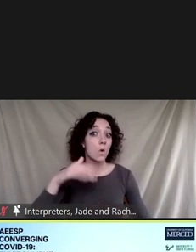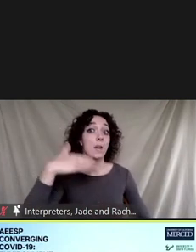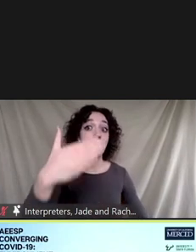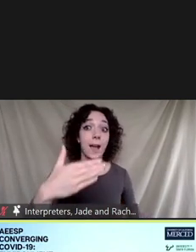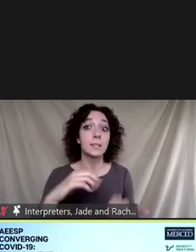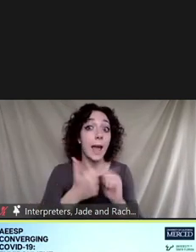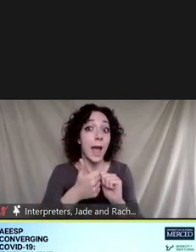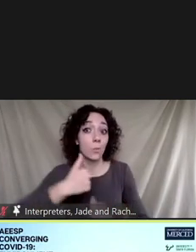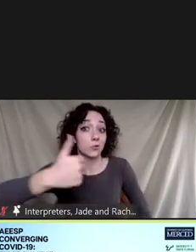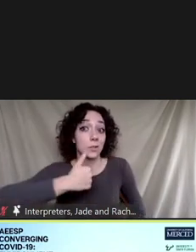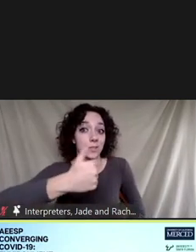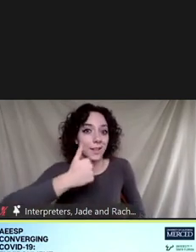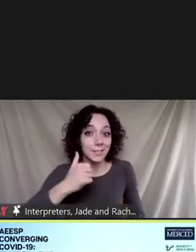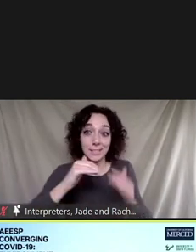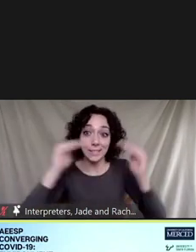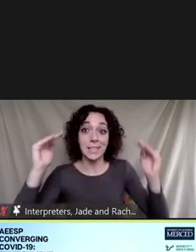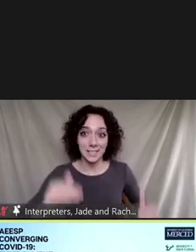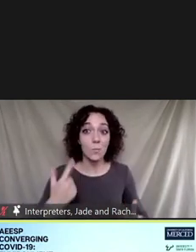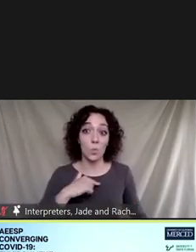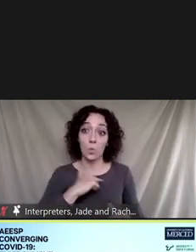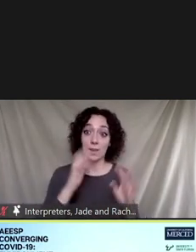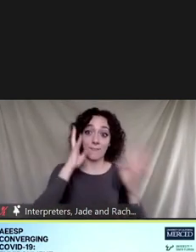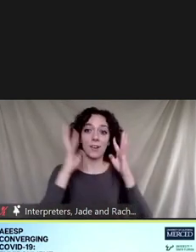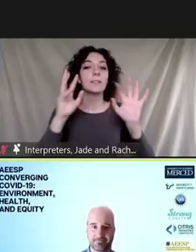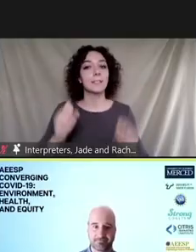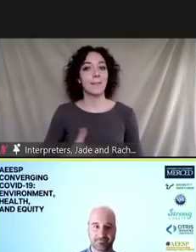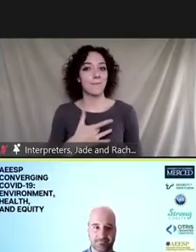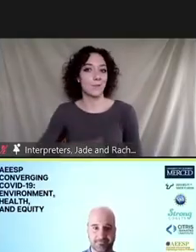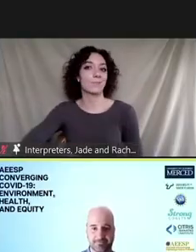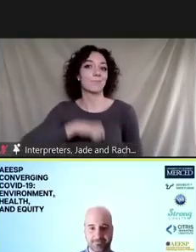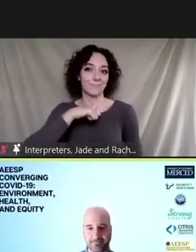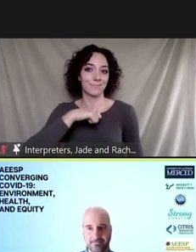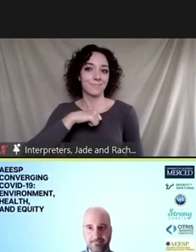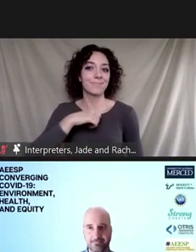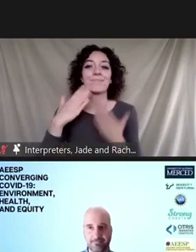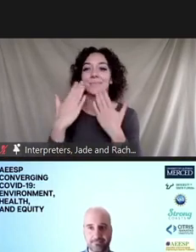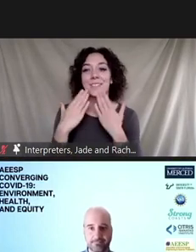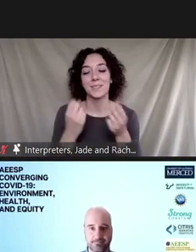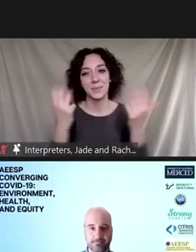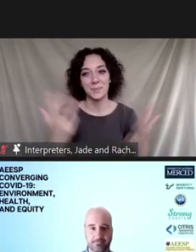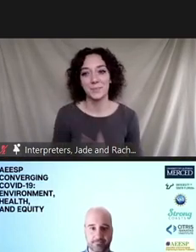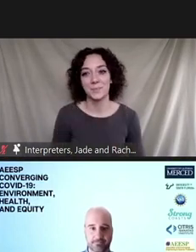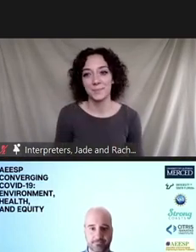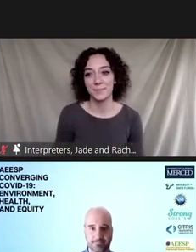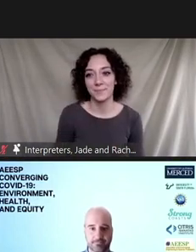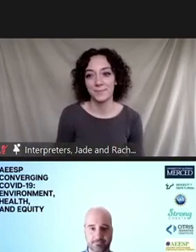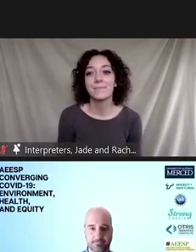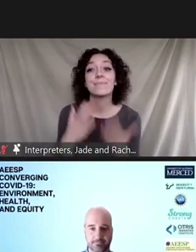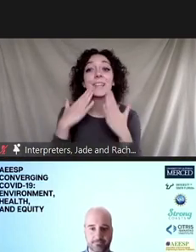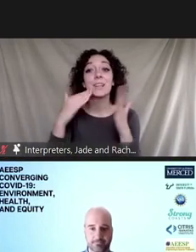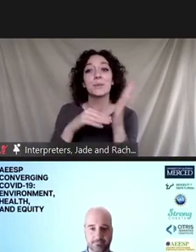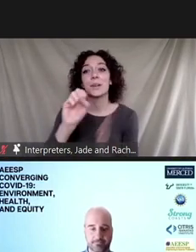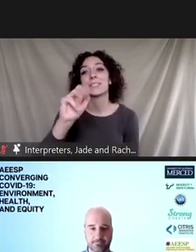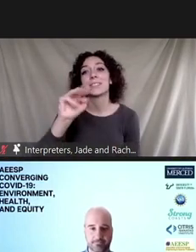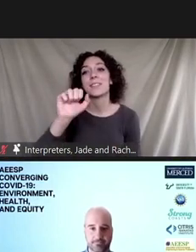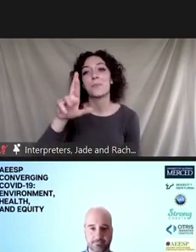transportation system thank you so much and i look forward to the discussion thank you dr samaras for